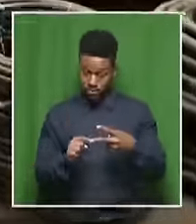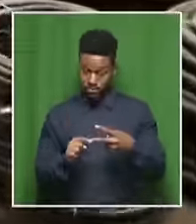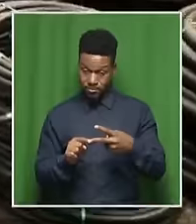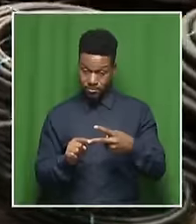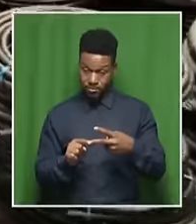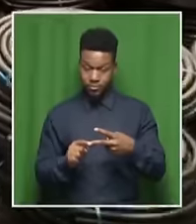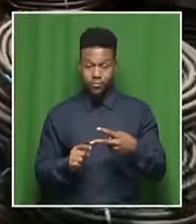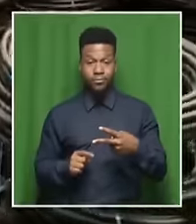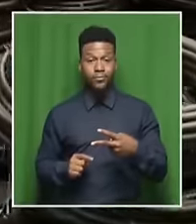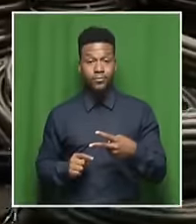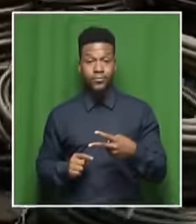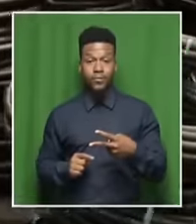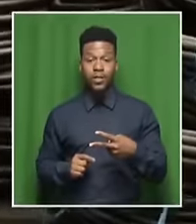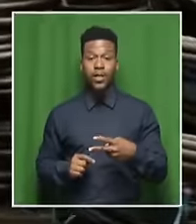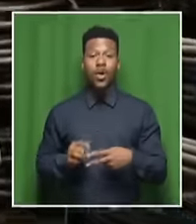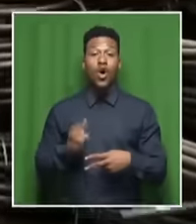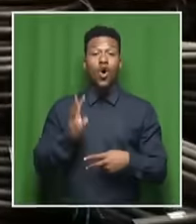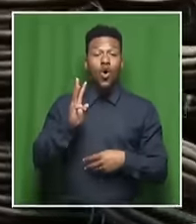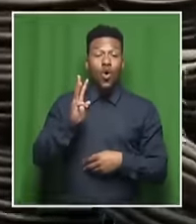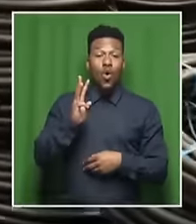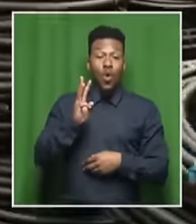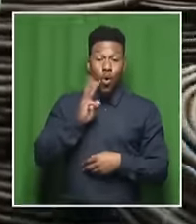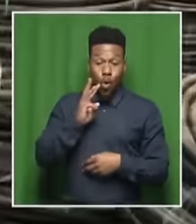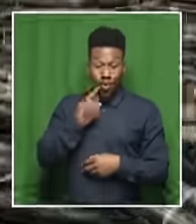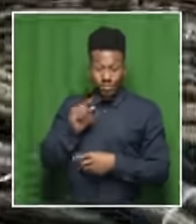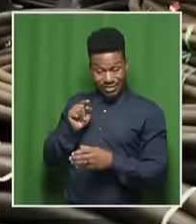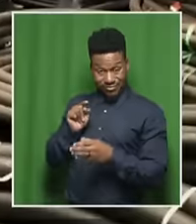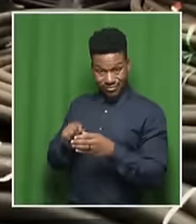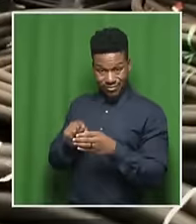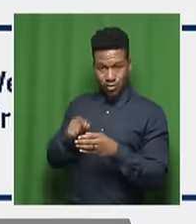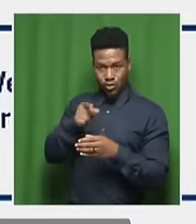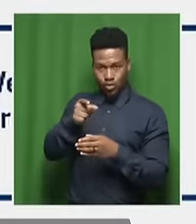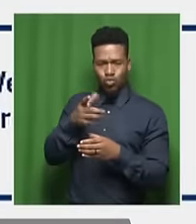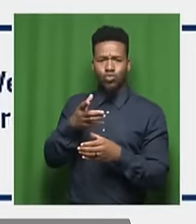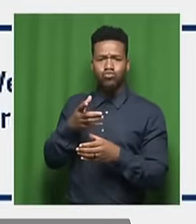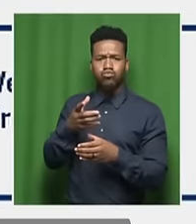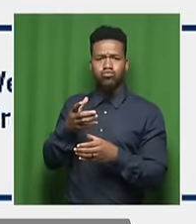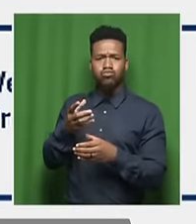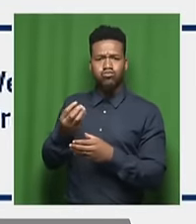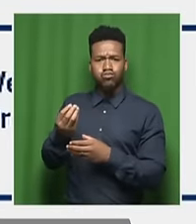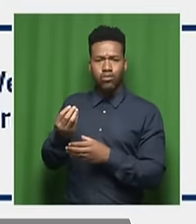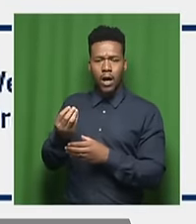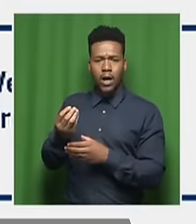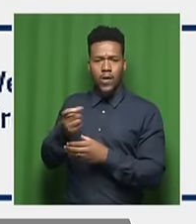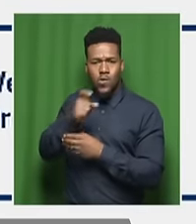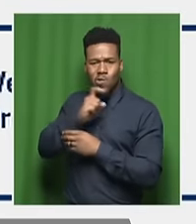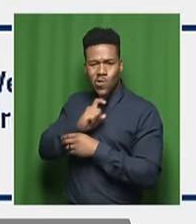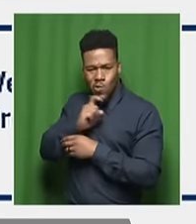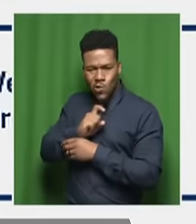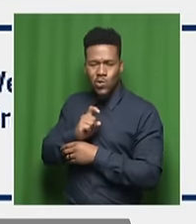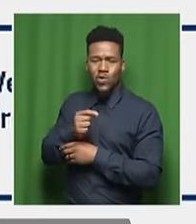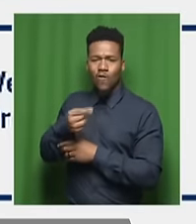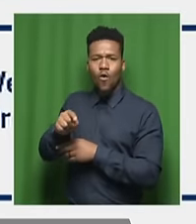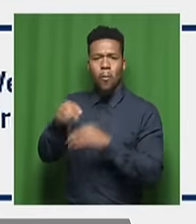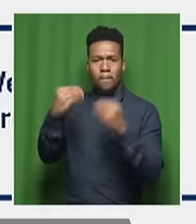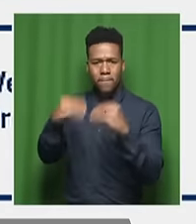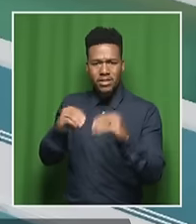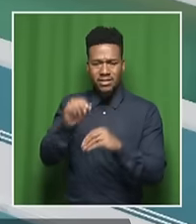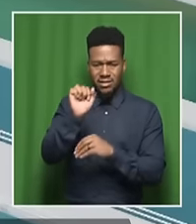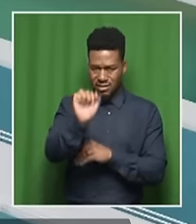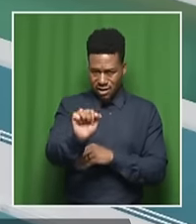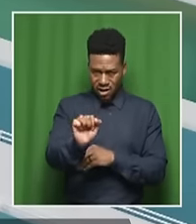to the water that you consume as a business. If we look at the numbers that we see, there are